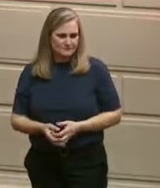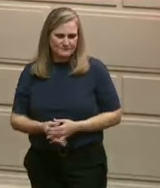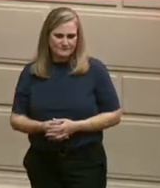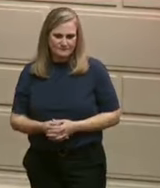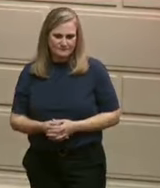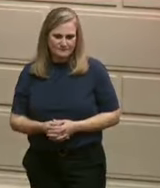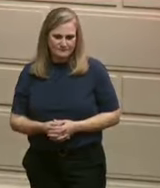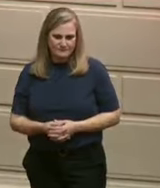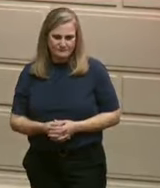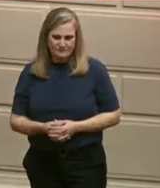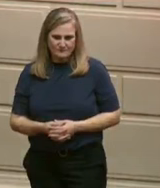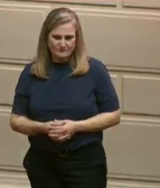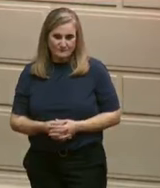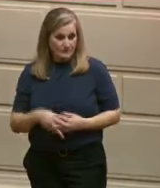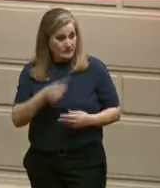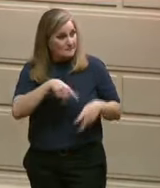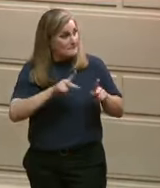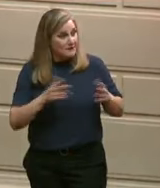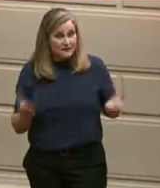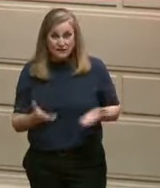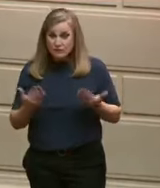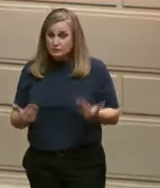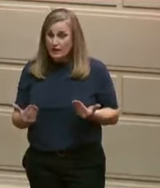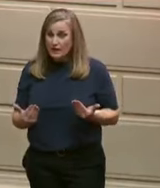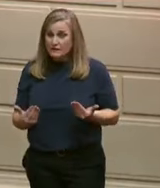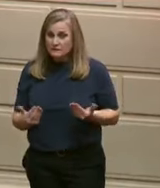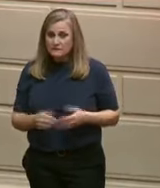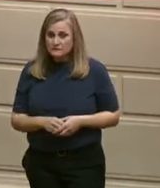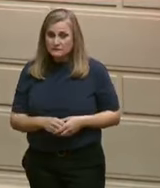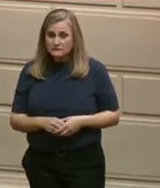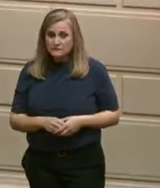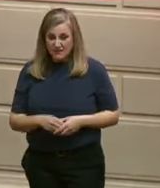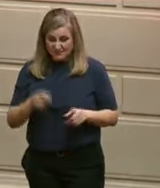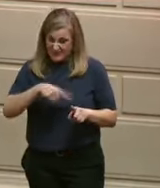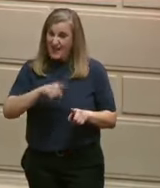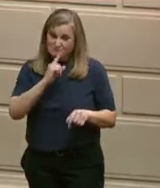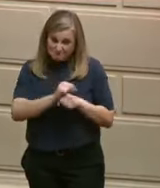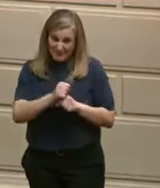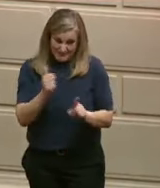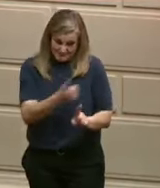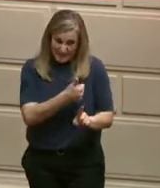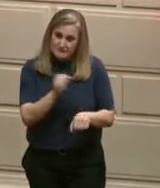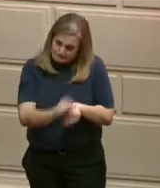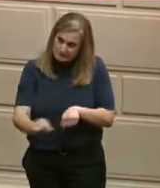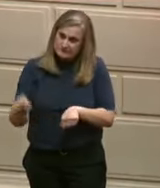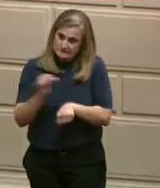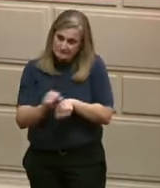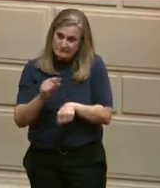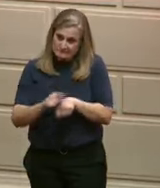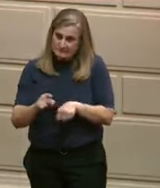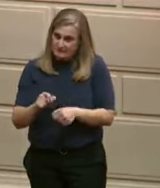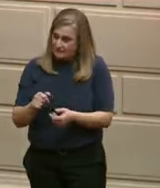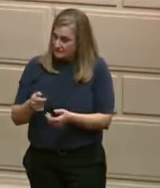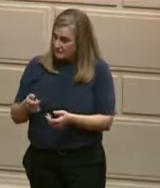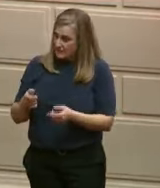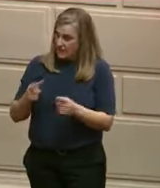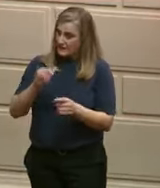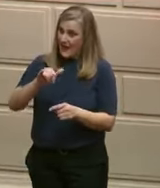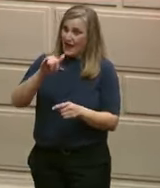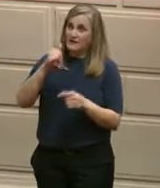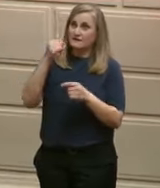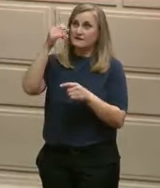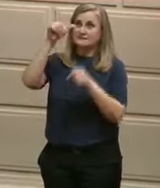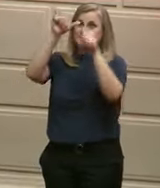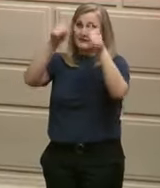by some of the men and women who did the work to remove safely the independent man and clean this